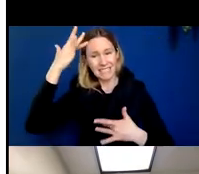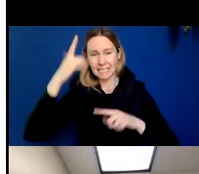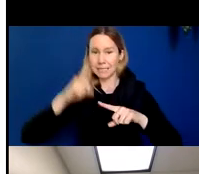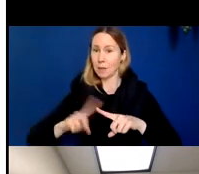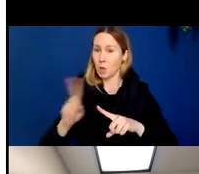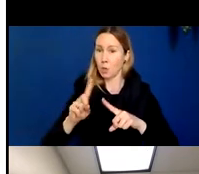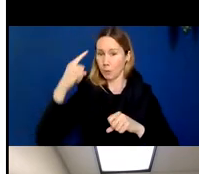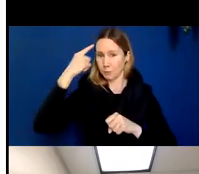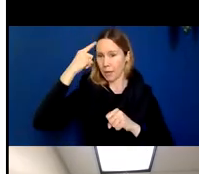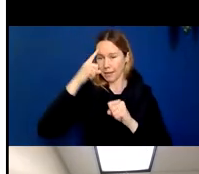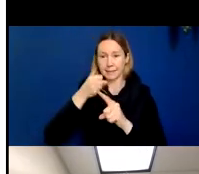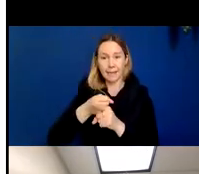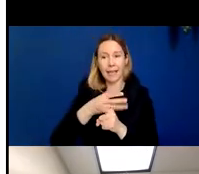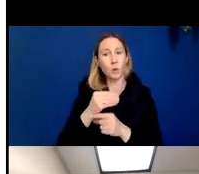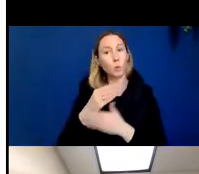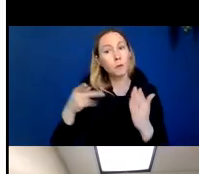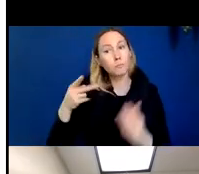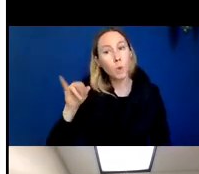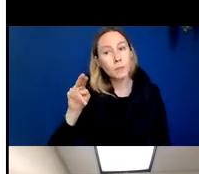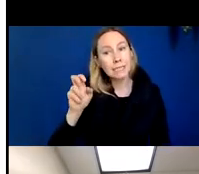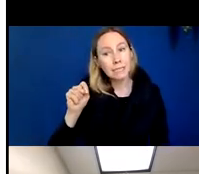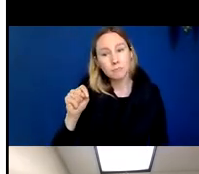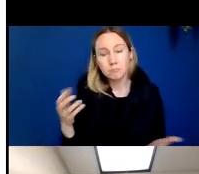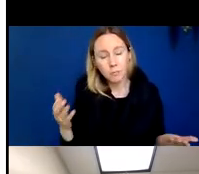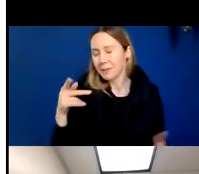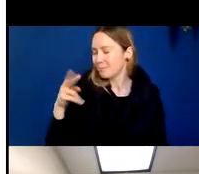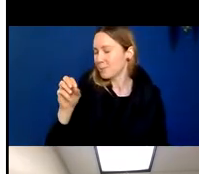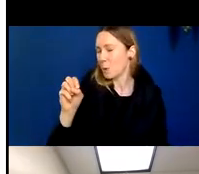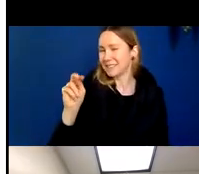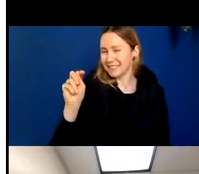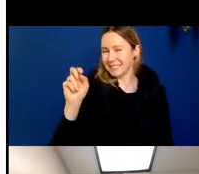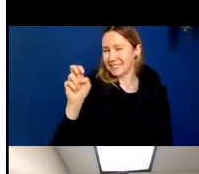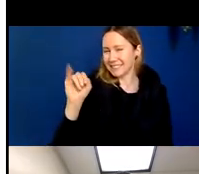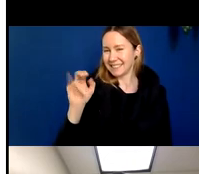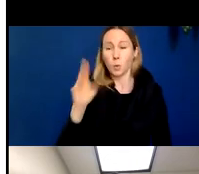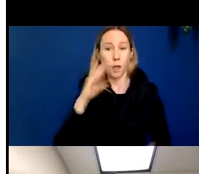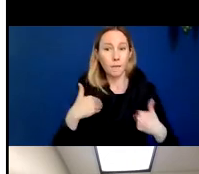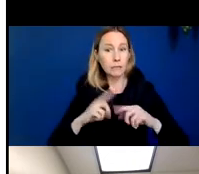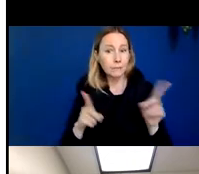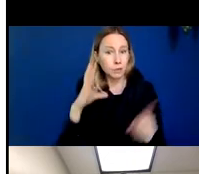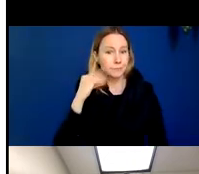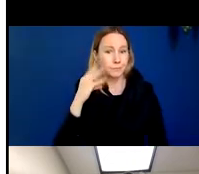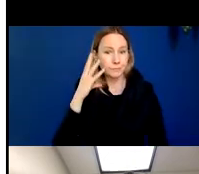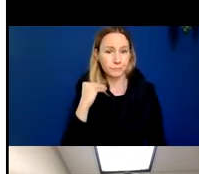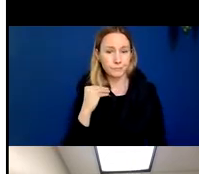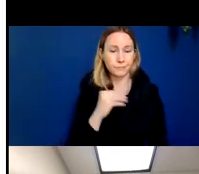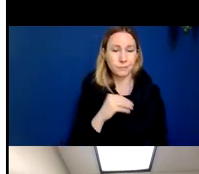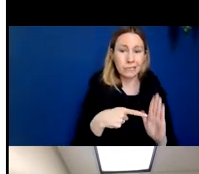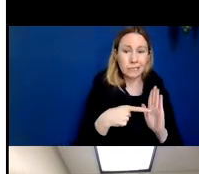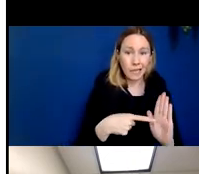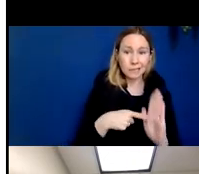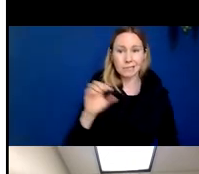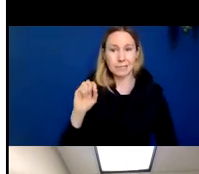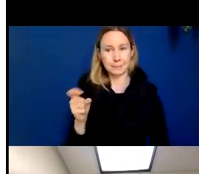and what the protein inclusion is, you're going to have different signs and symptoms that can be recognized in a clinical